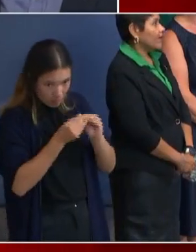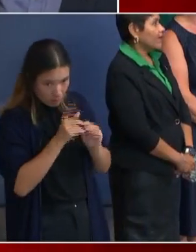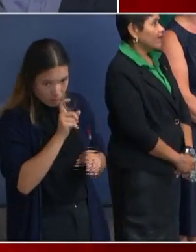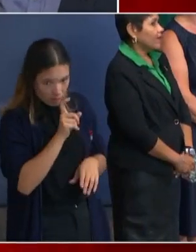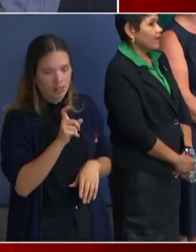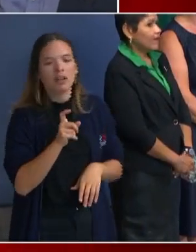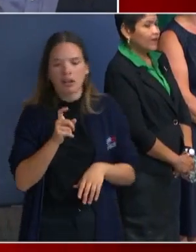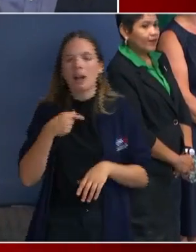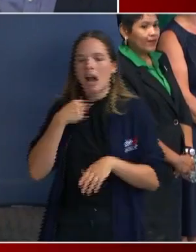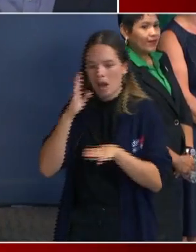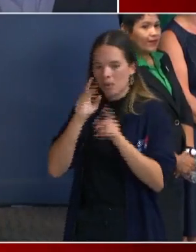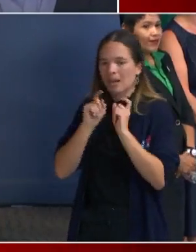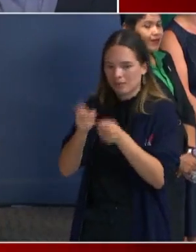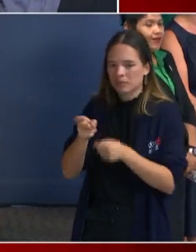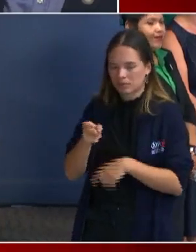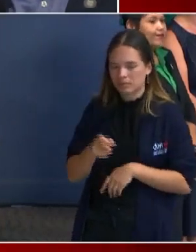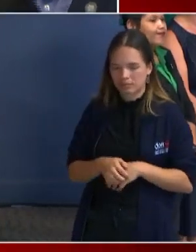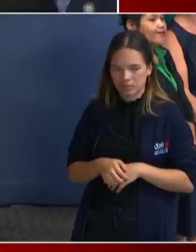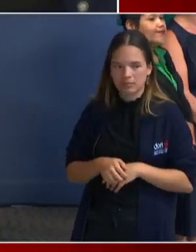the numbers for you. All right.